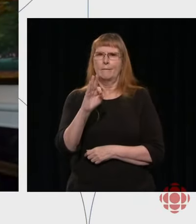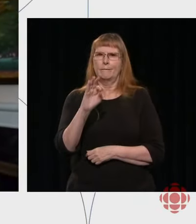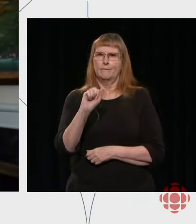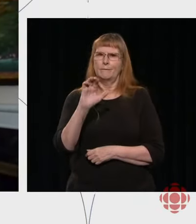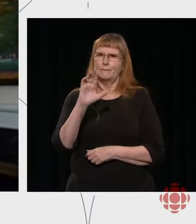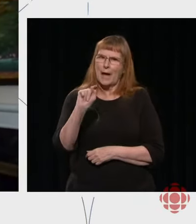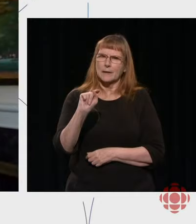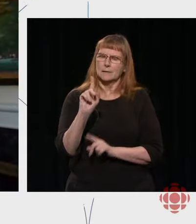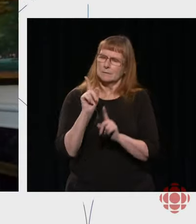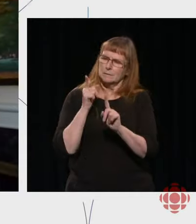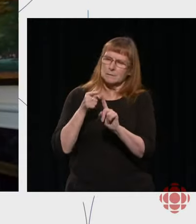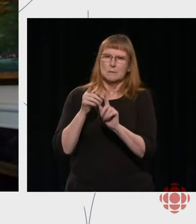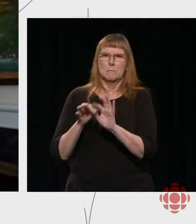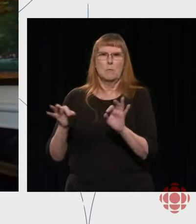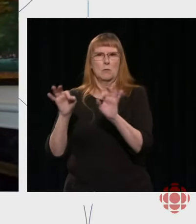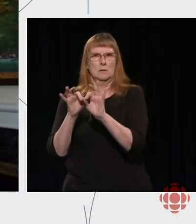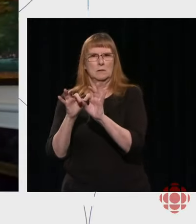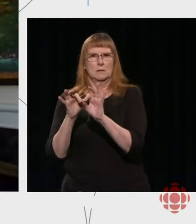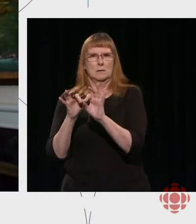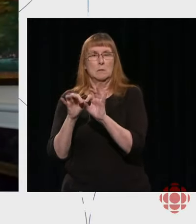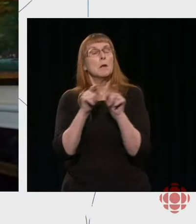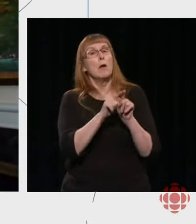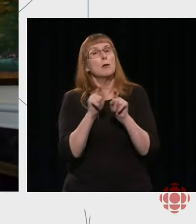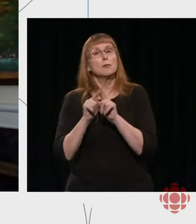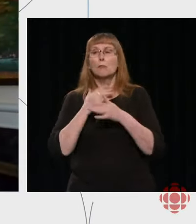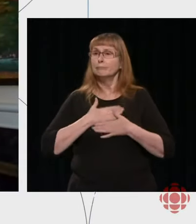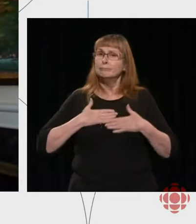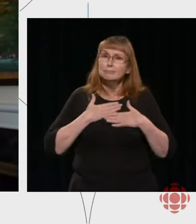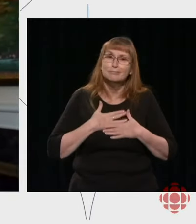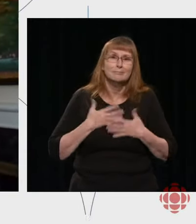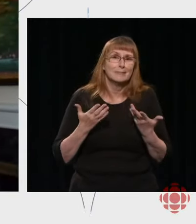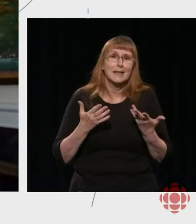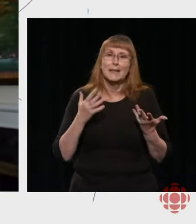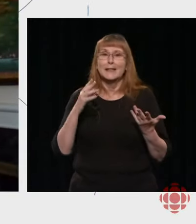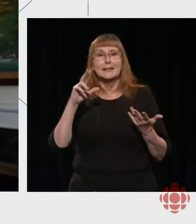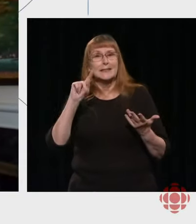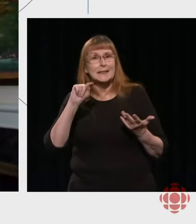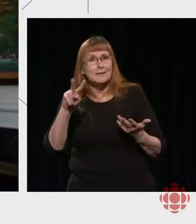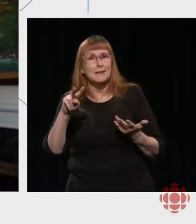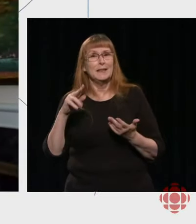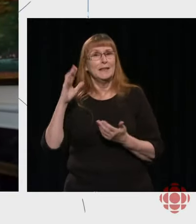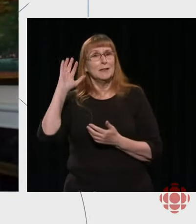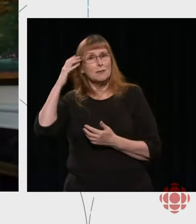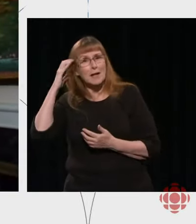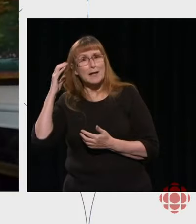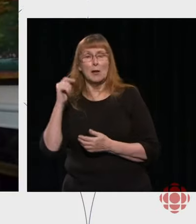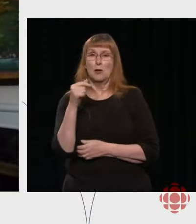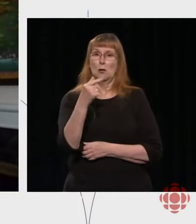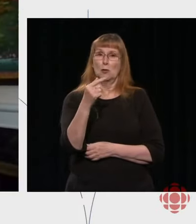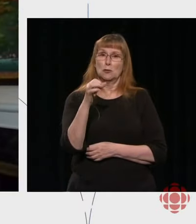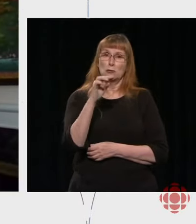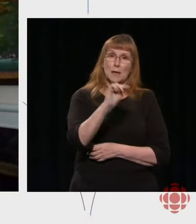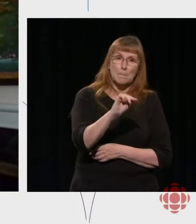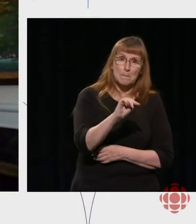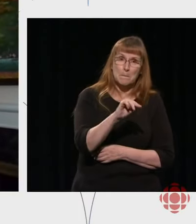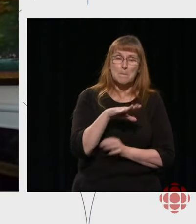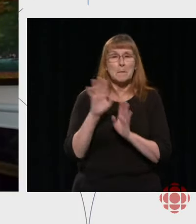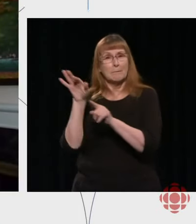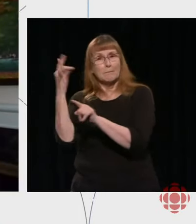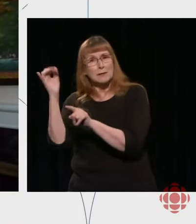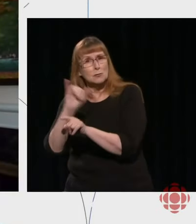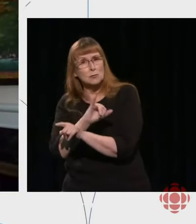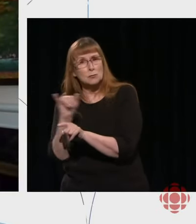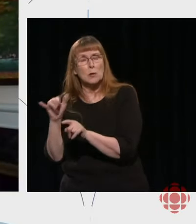entertaining programs on TV, podcasts, radio, as well as CBC Gem and ICI-TV. We know